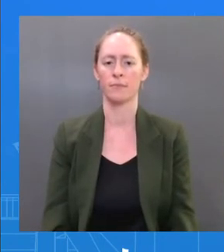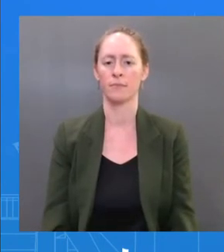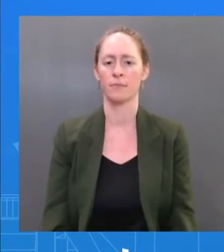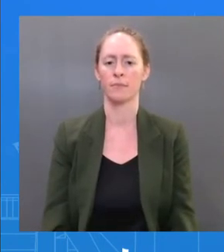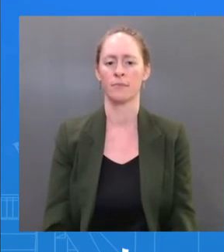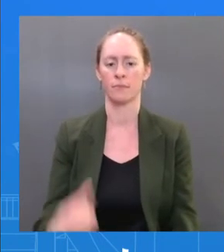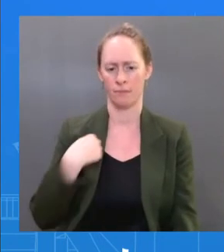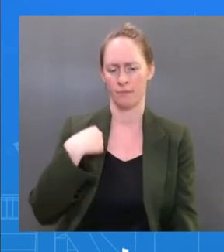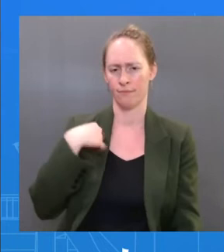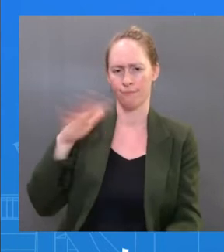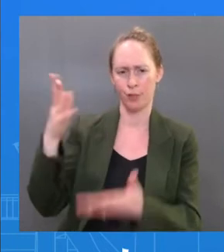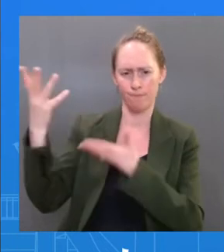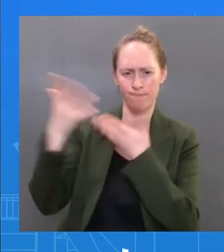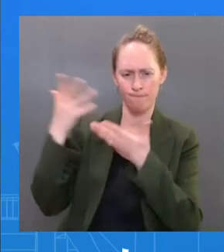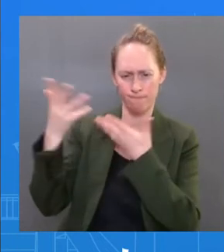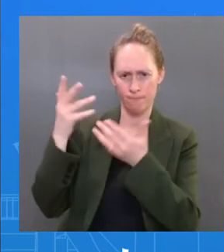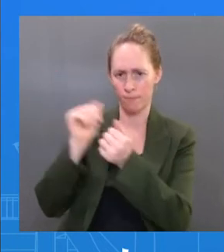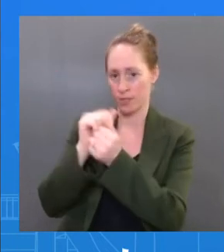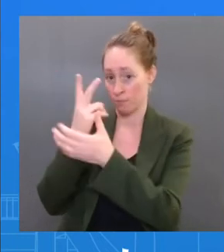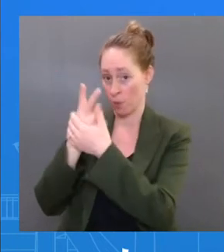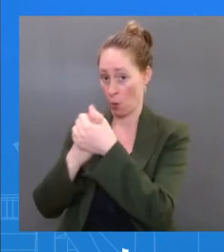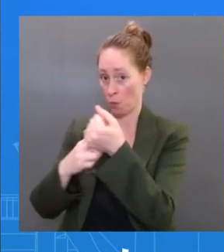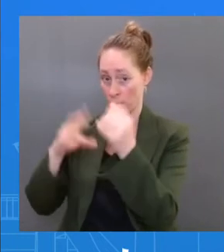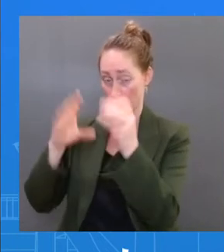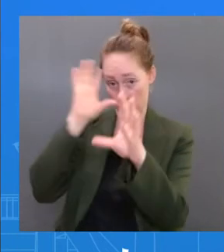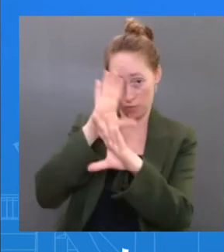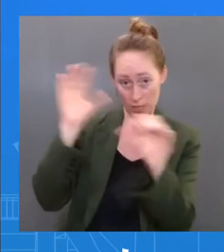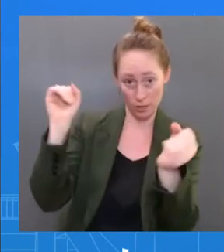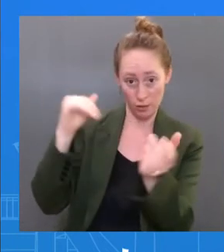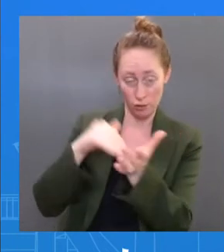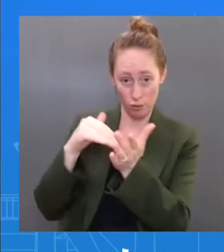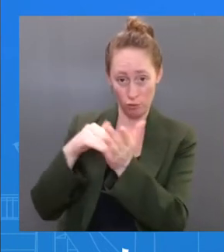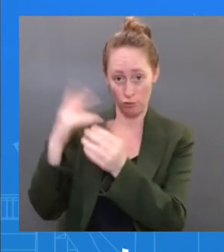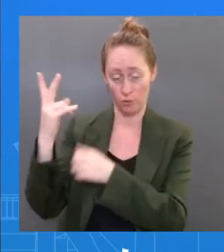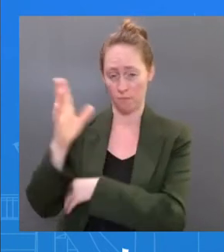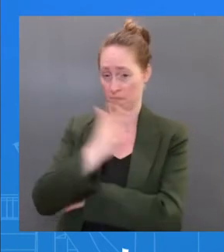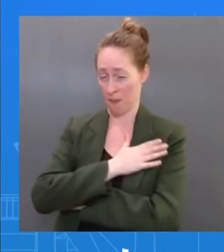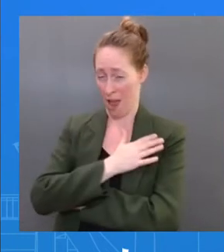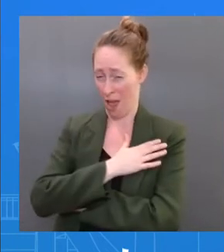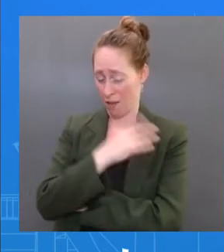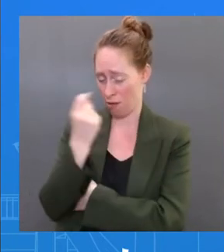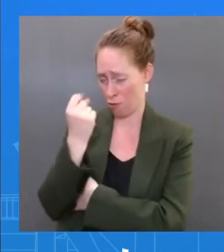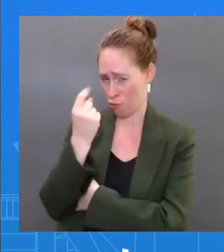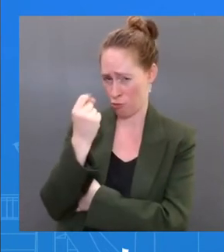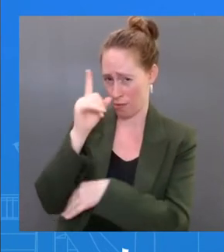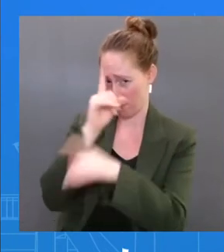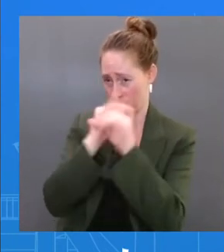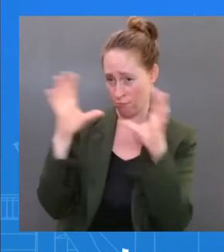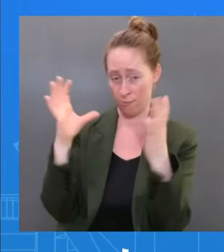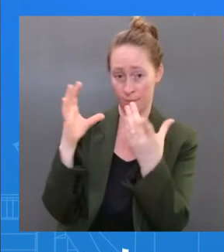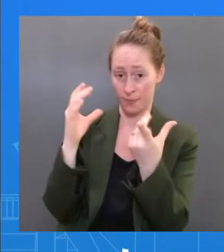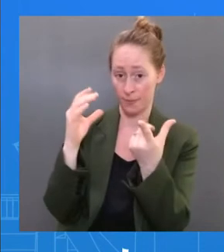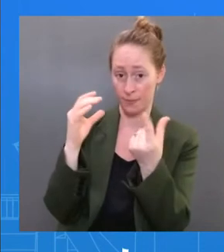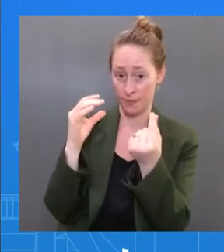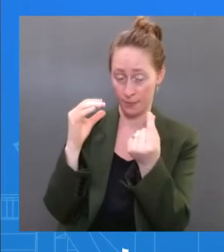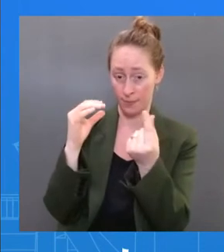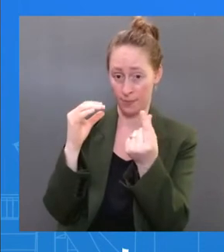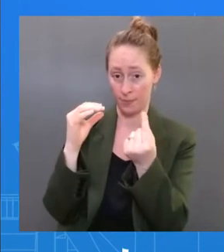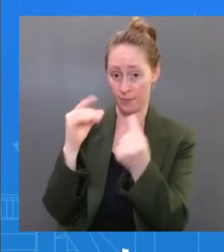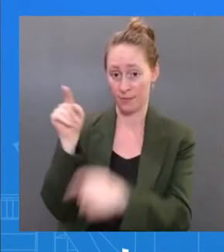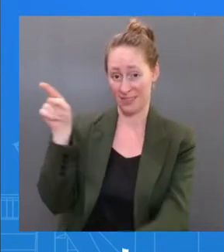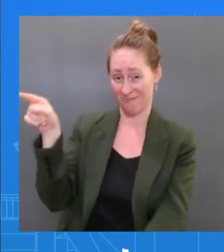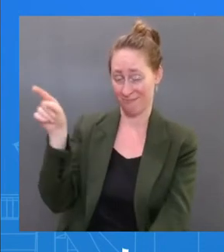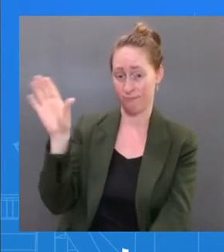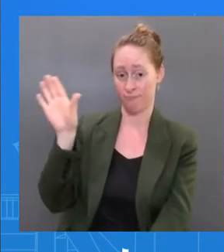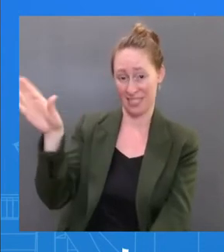You know, my understanding is, again, his doctor spent a lot more time with him than I — I mean, and I haven't spent time with the President. I just